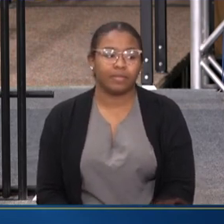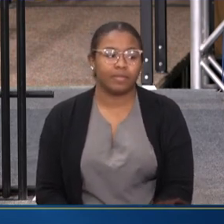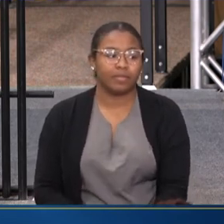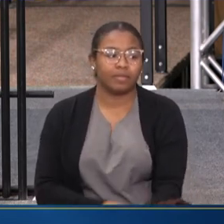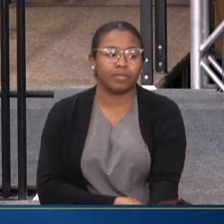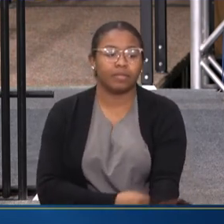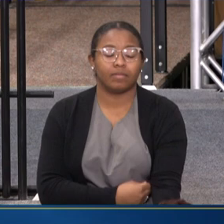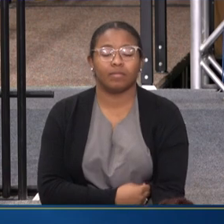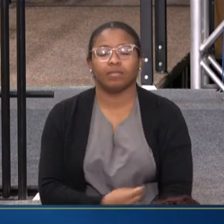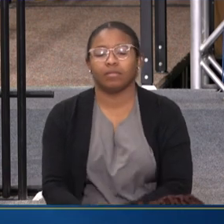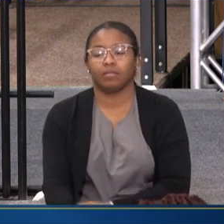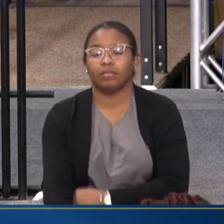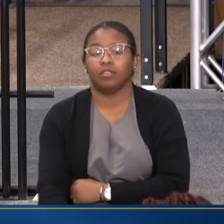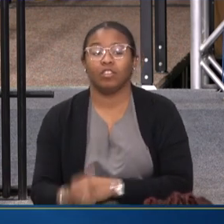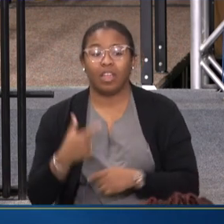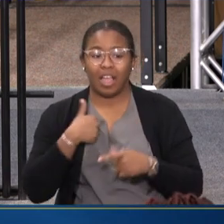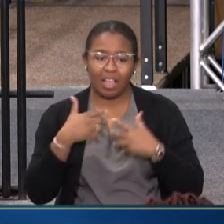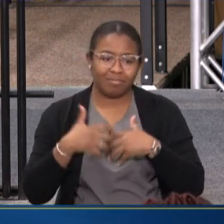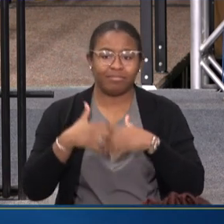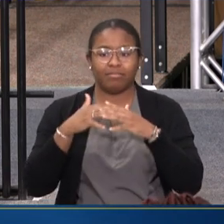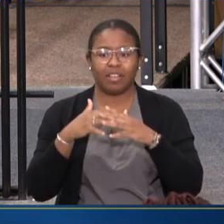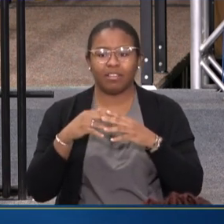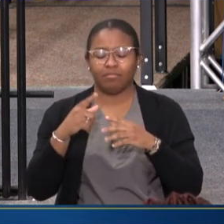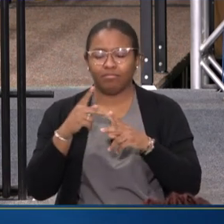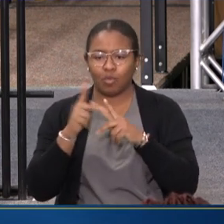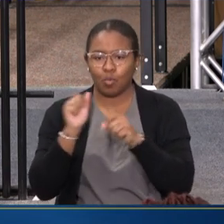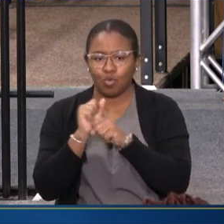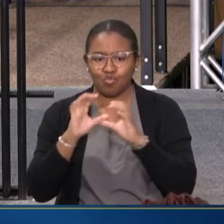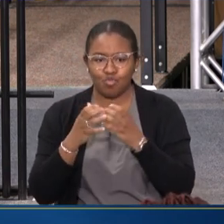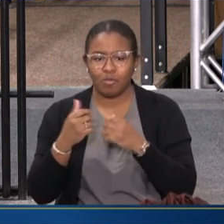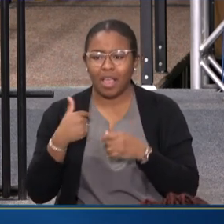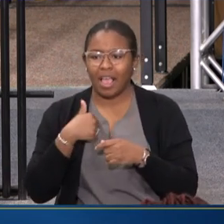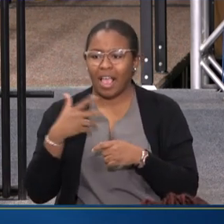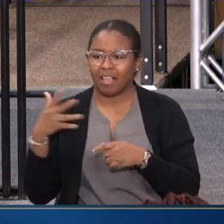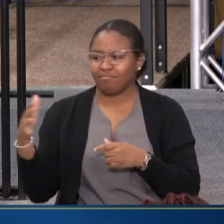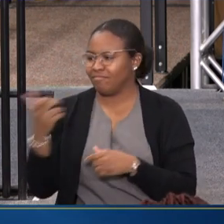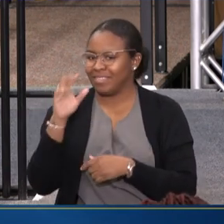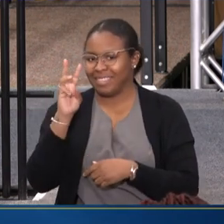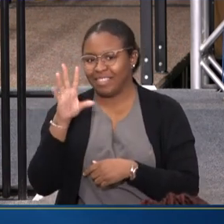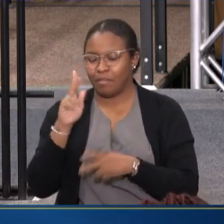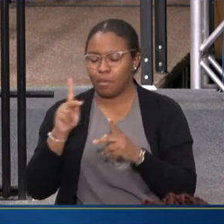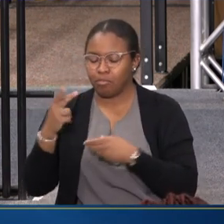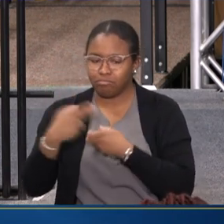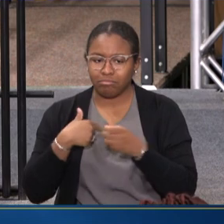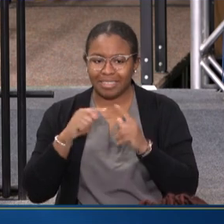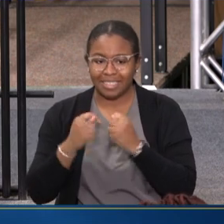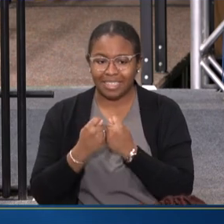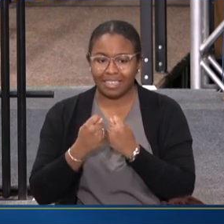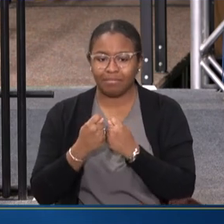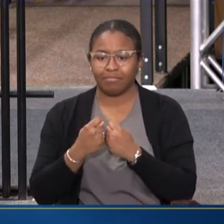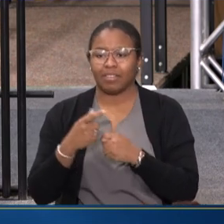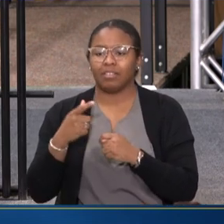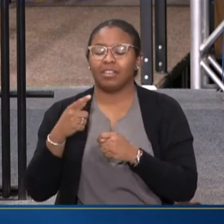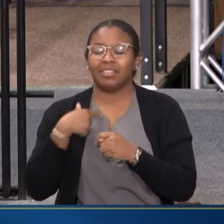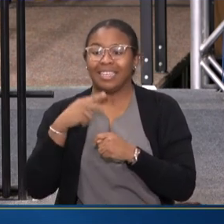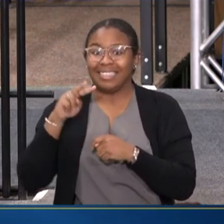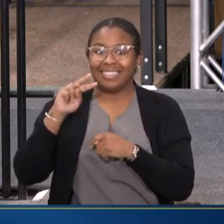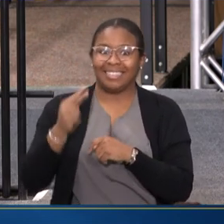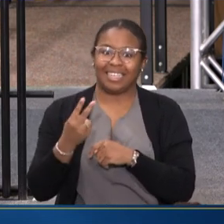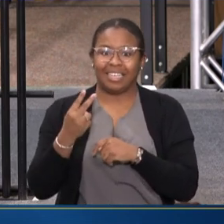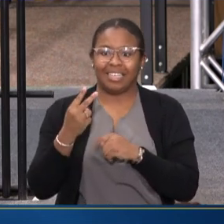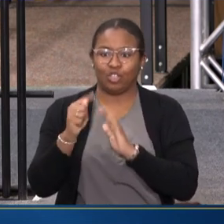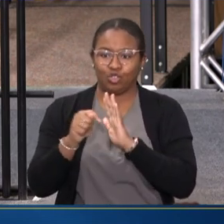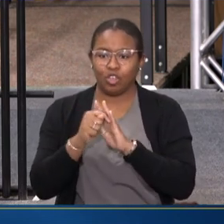SO I STARTED AND FOUNDED A FRESHMAN WORKING GROUP. I GOT 65 FRESHMEN ALL ON MY TEAM. THEN WHEN GOT TO MY SECOND TERM, I EXPANDED.